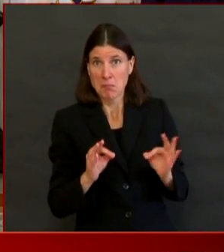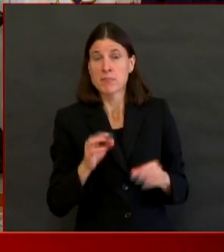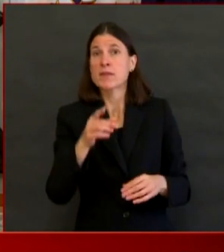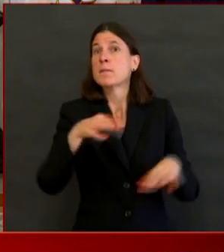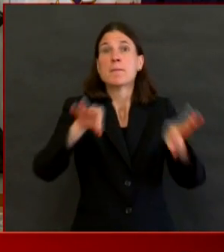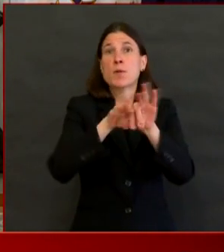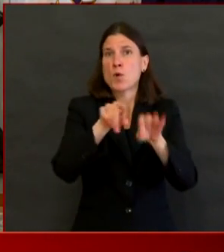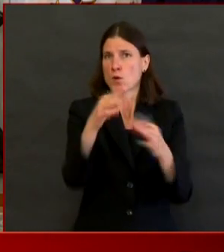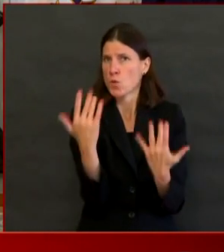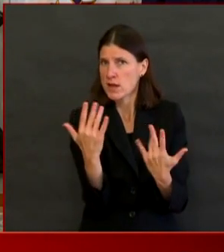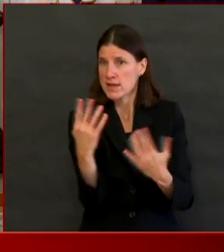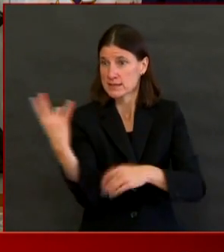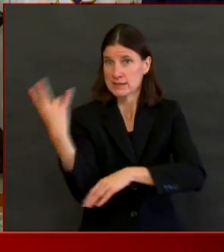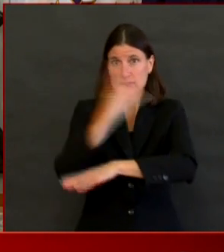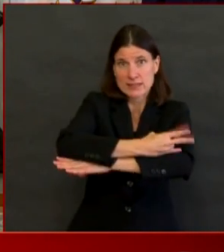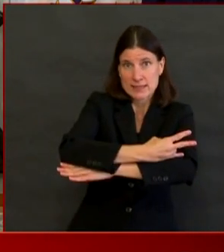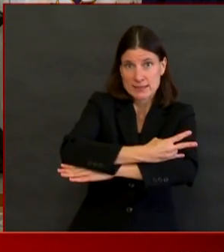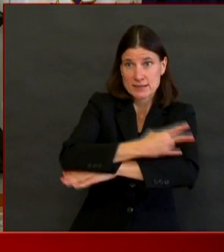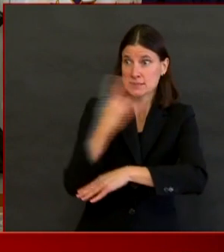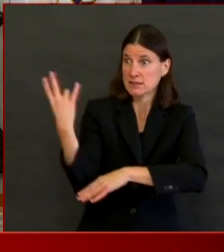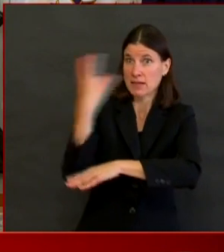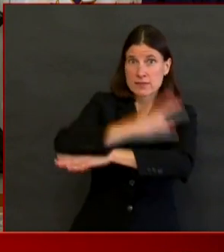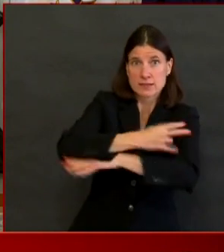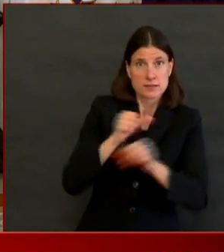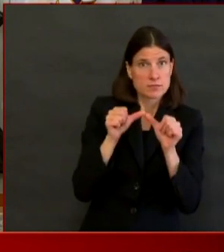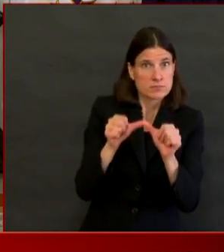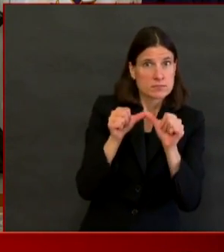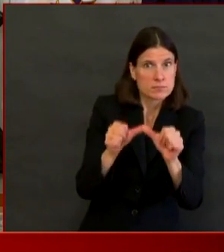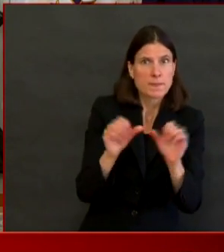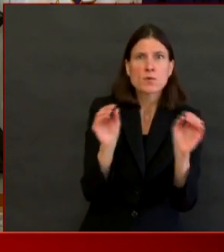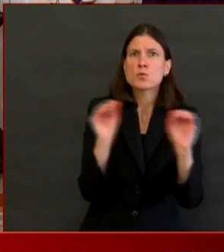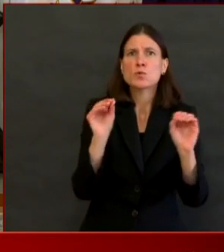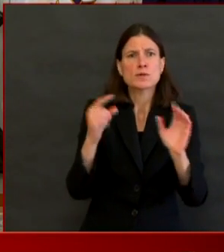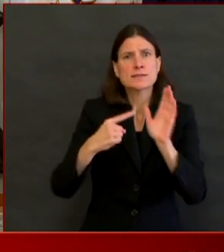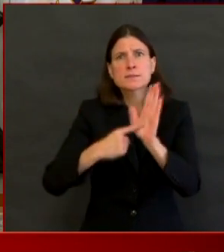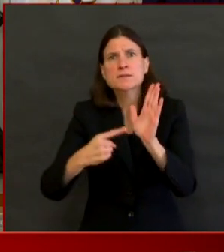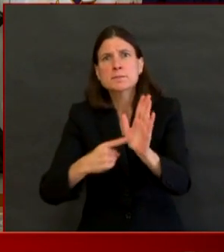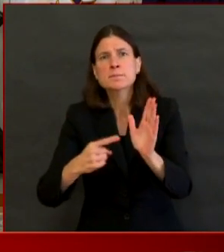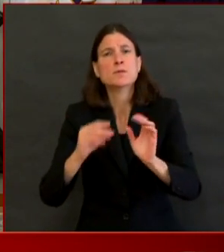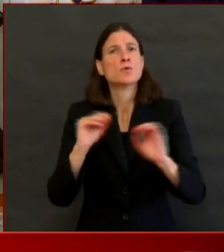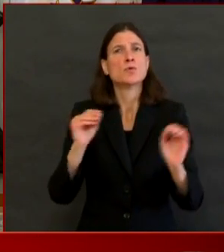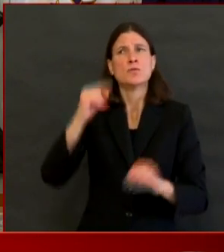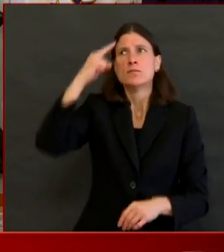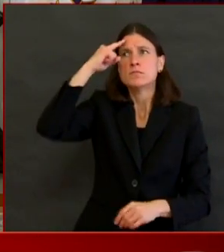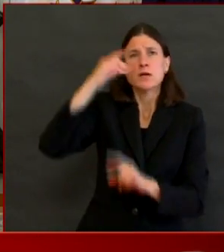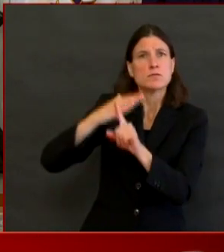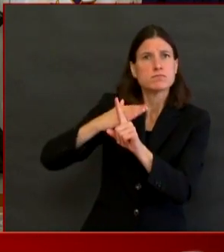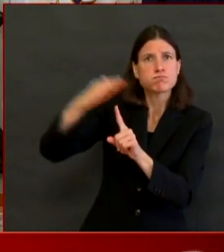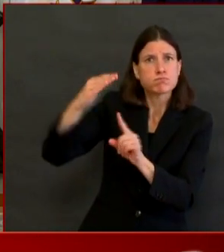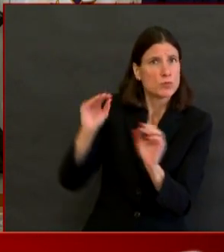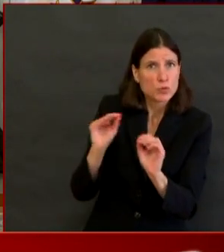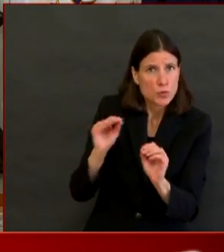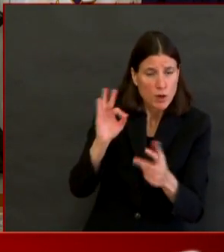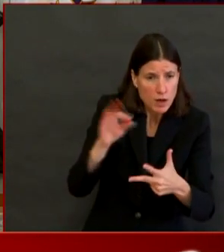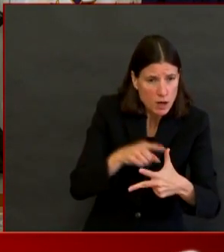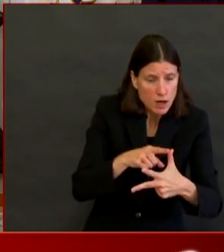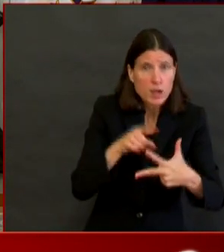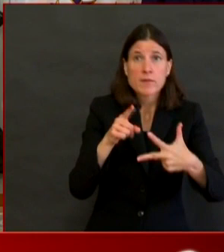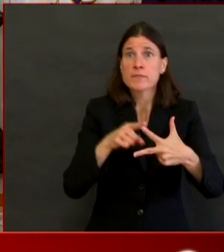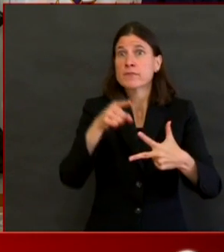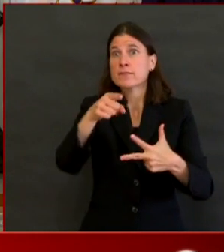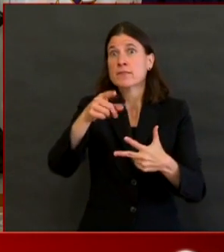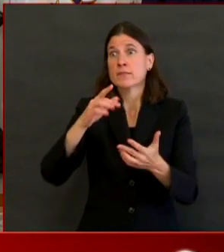COVID-19 or COVID-19-like illness started. And as long as you have had no